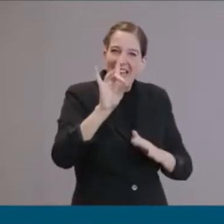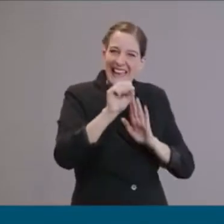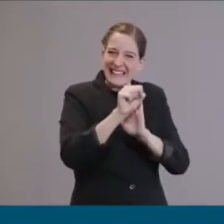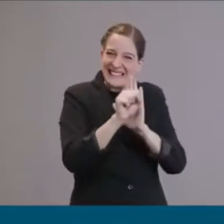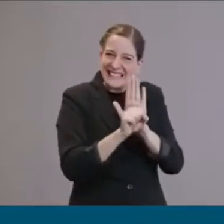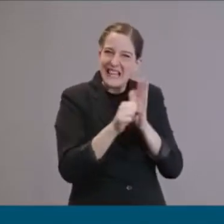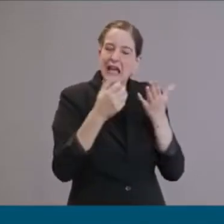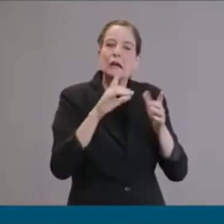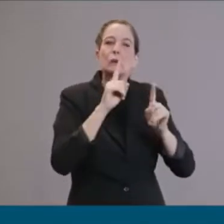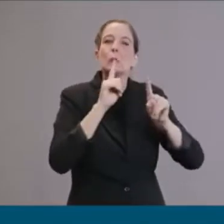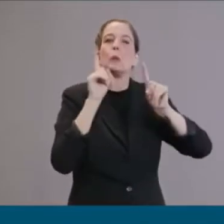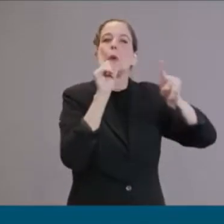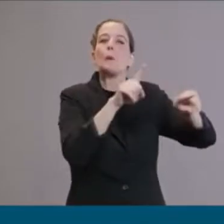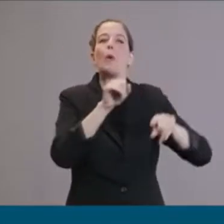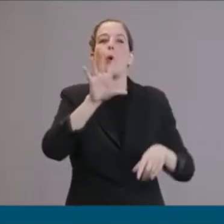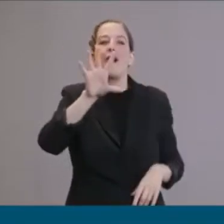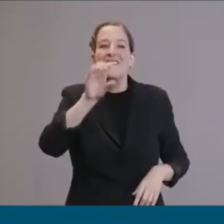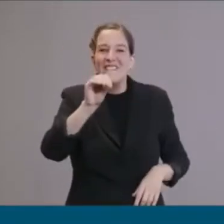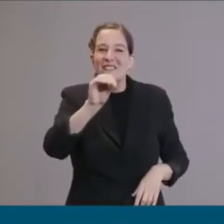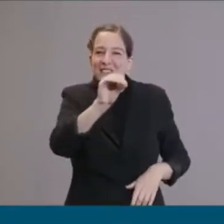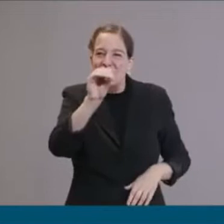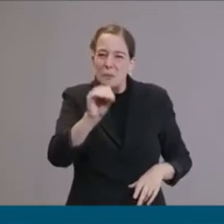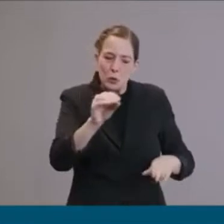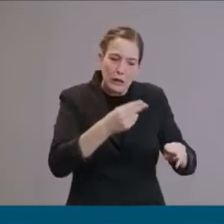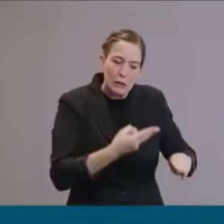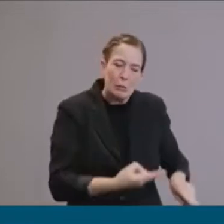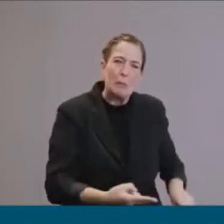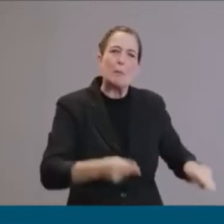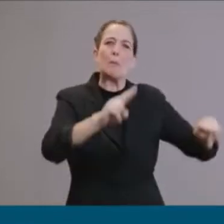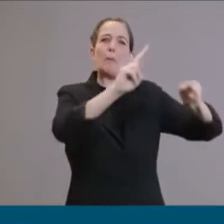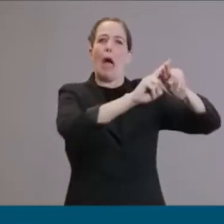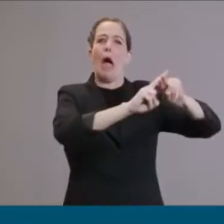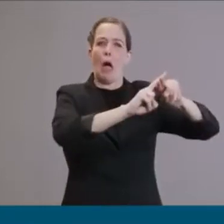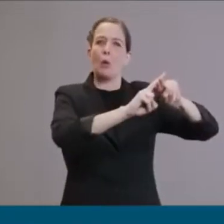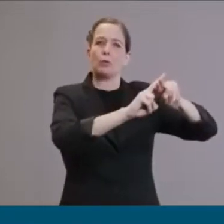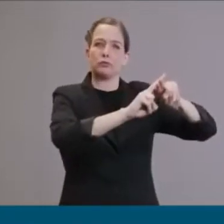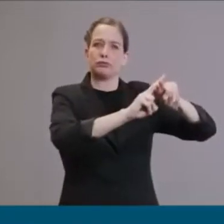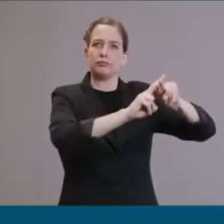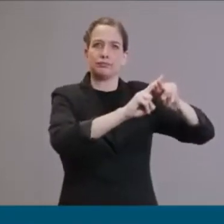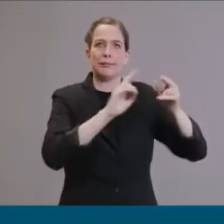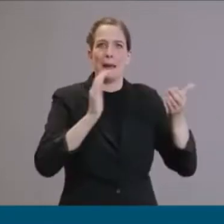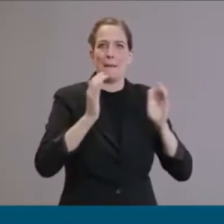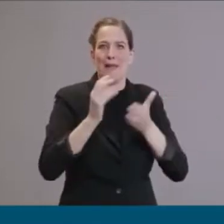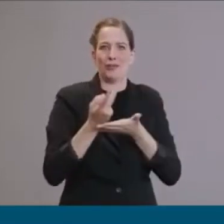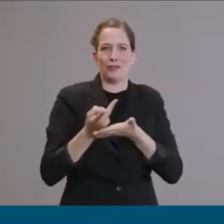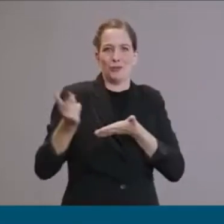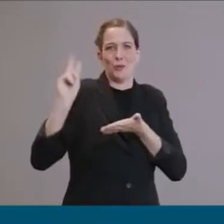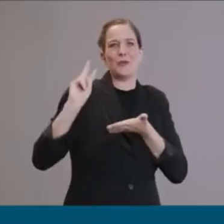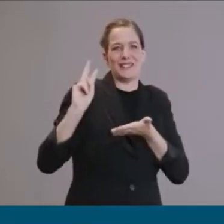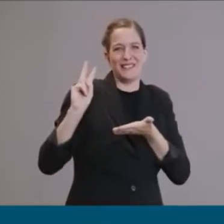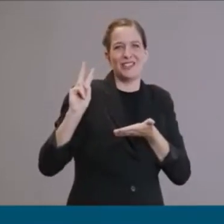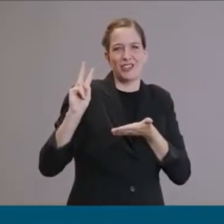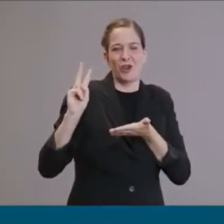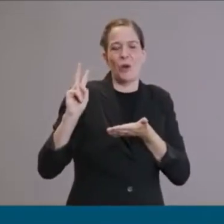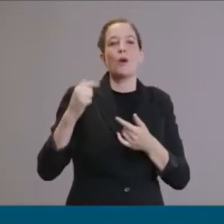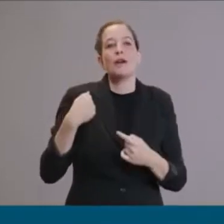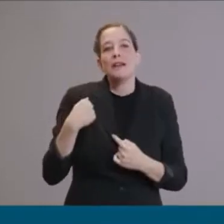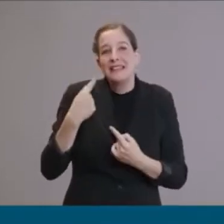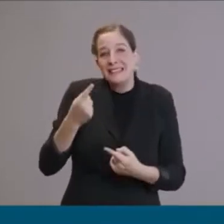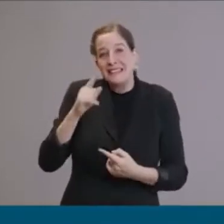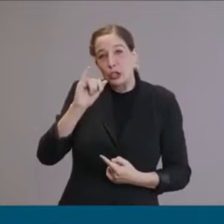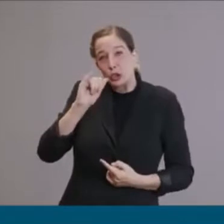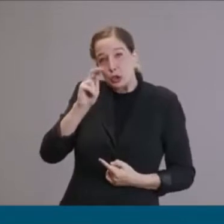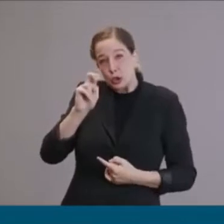COVID-19 cases from the previous week and since the start of June 14 states have recorded their